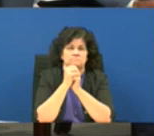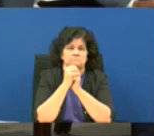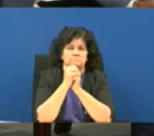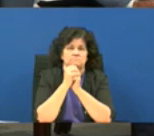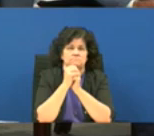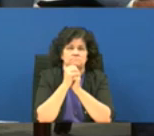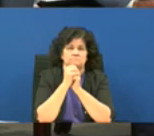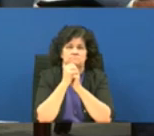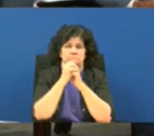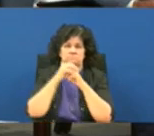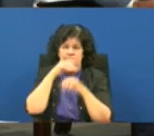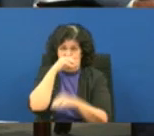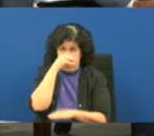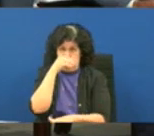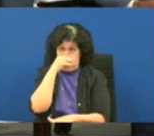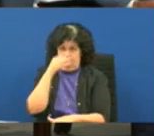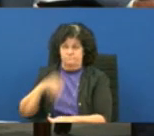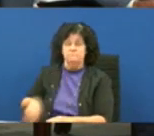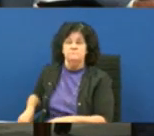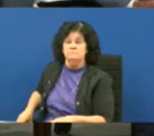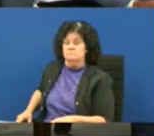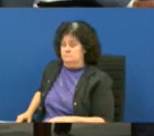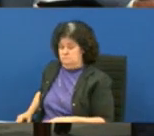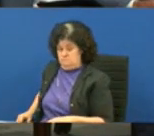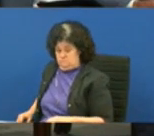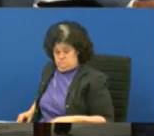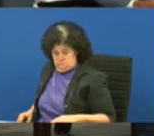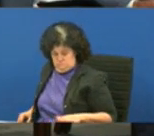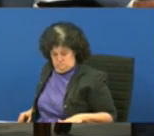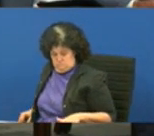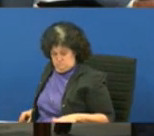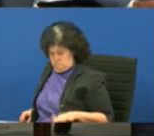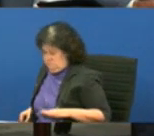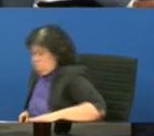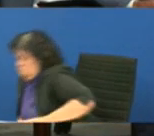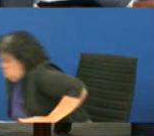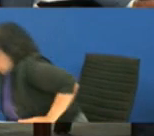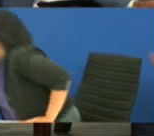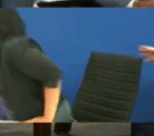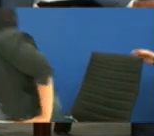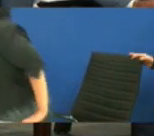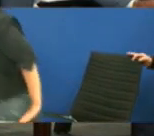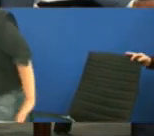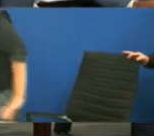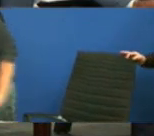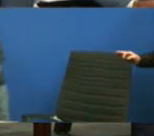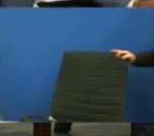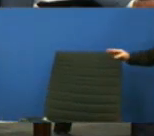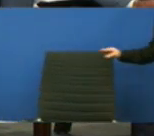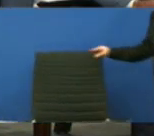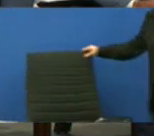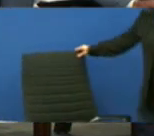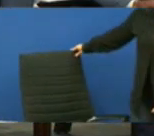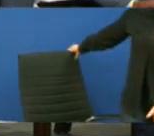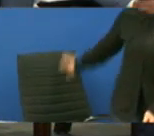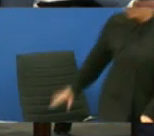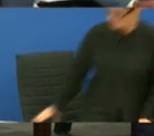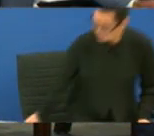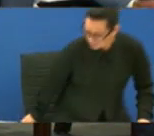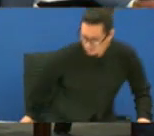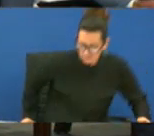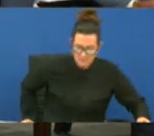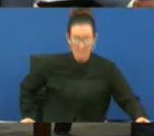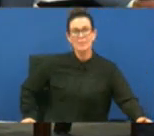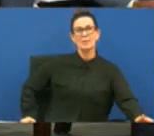and i appreciate that councilman uh and and forgive me if i can make a statement that i didn't make at the beginning i want